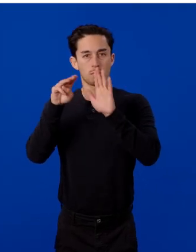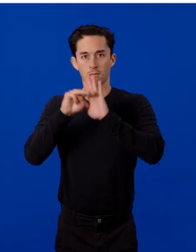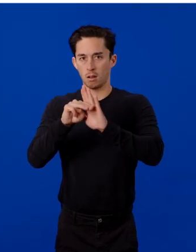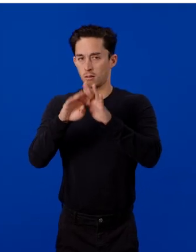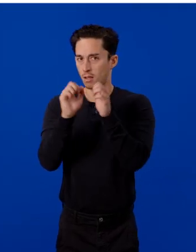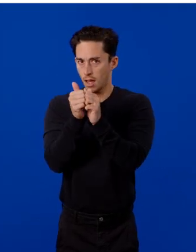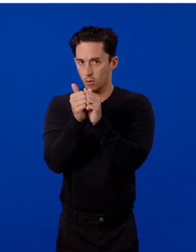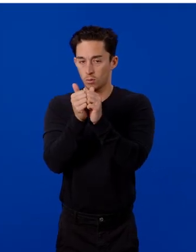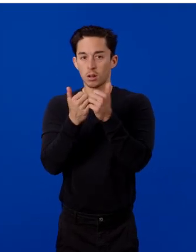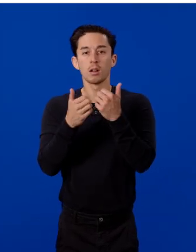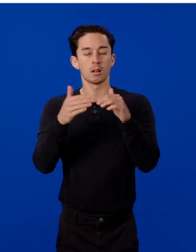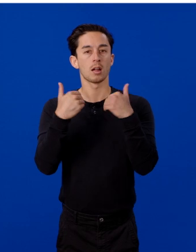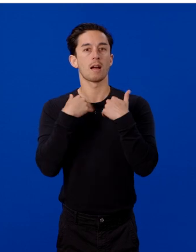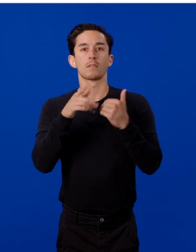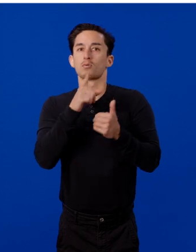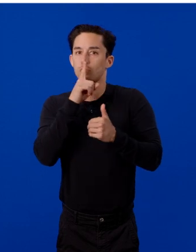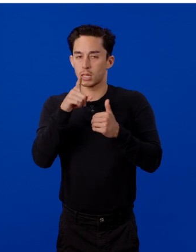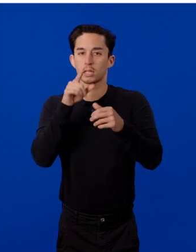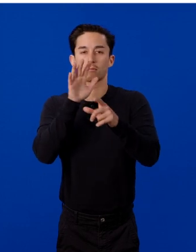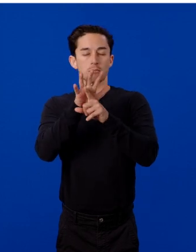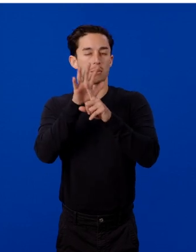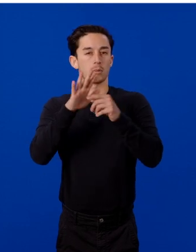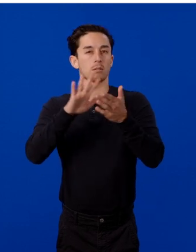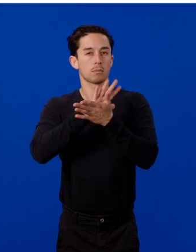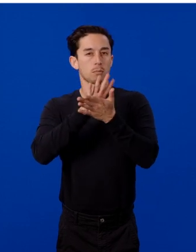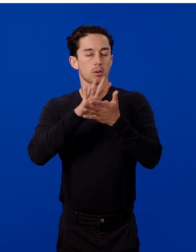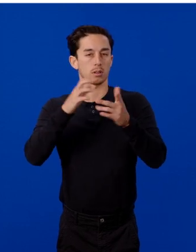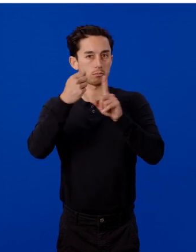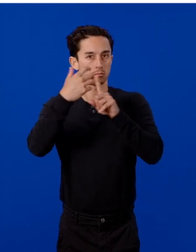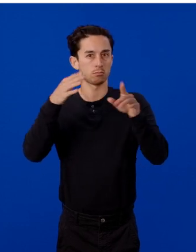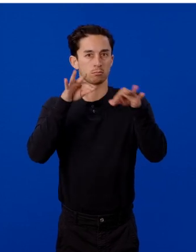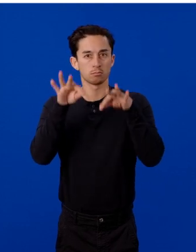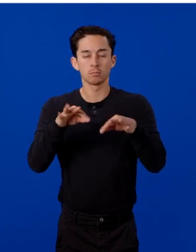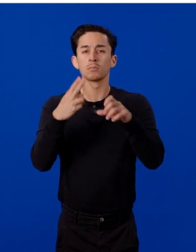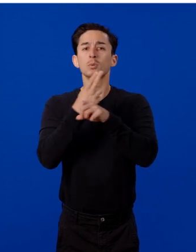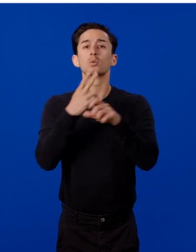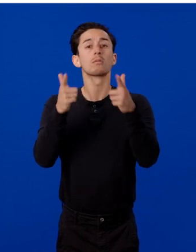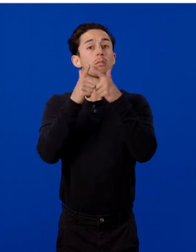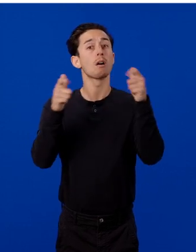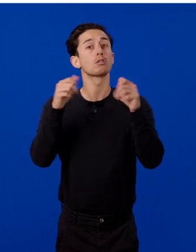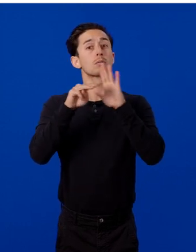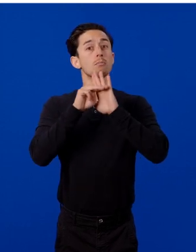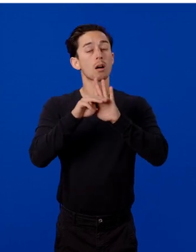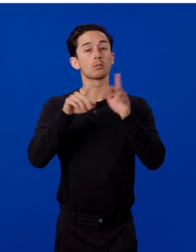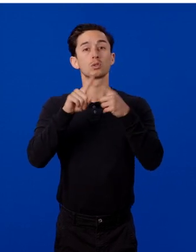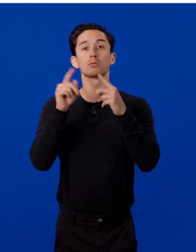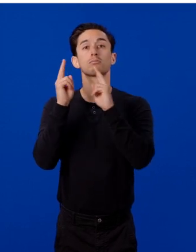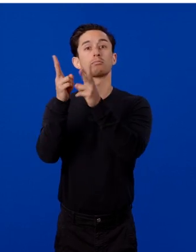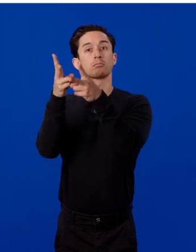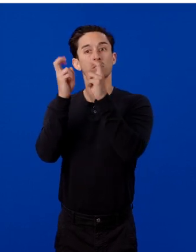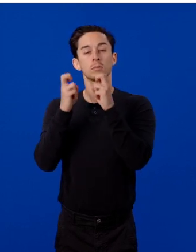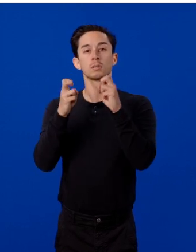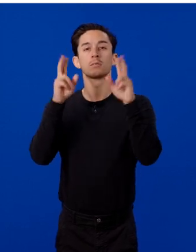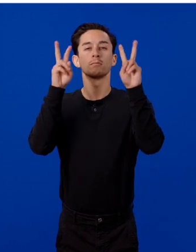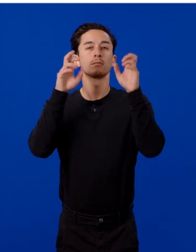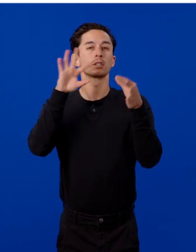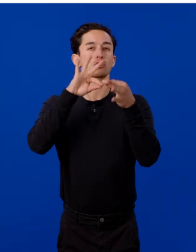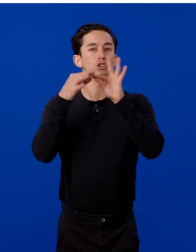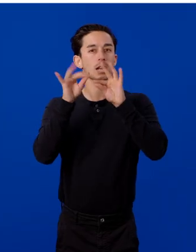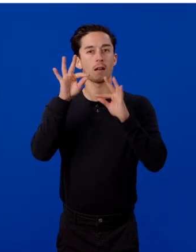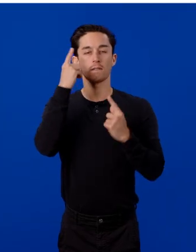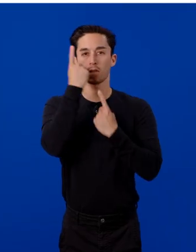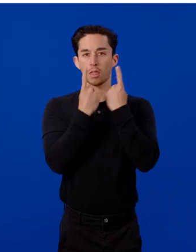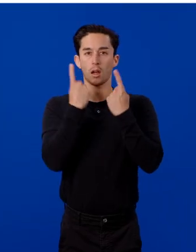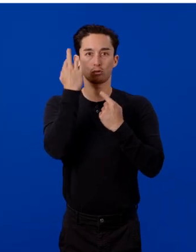is a very popular paper which taught us that we can use a larger model to distill chain of thought reasoning into a smaller